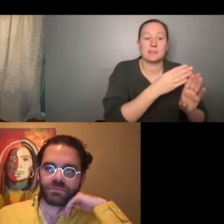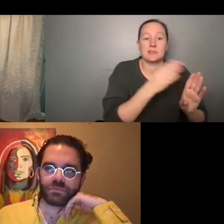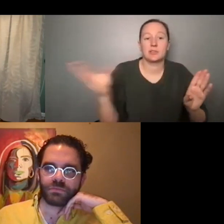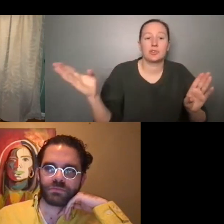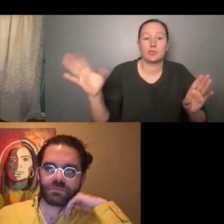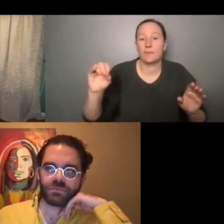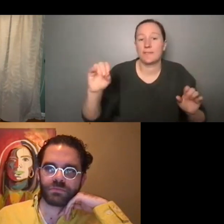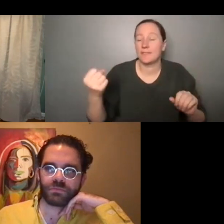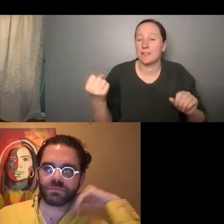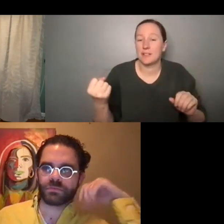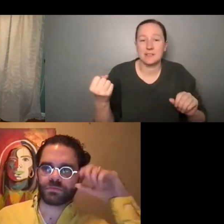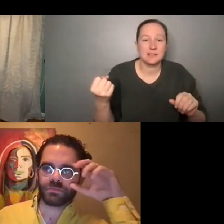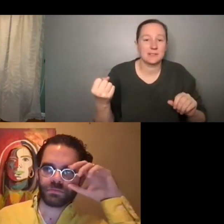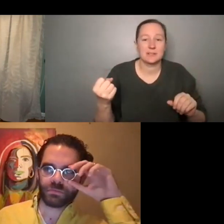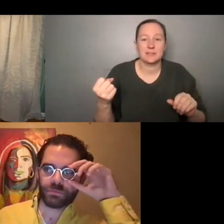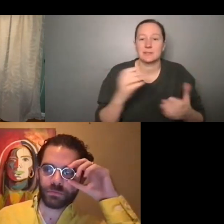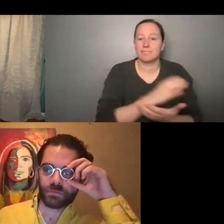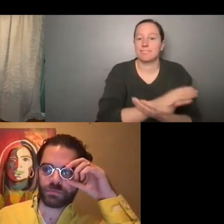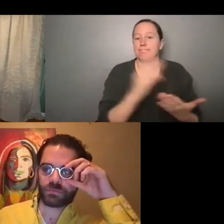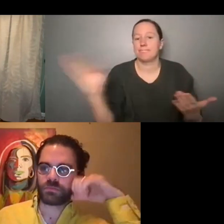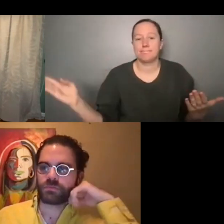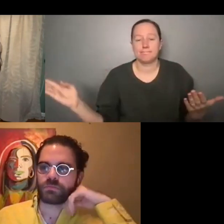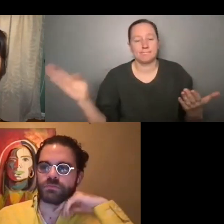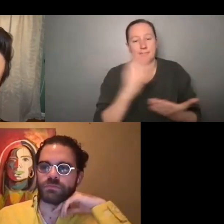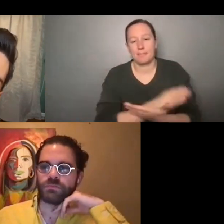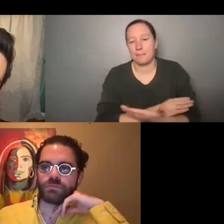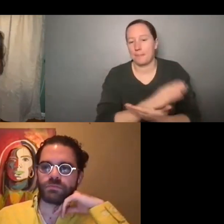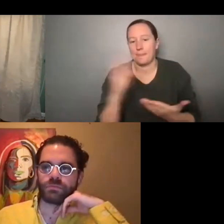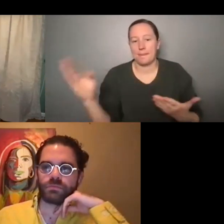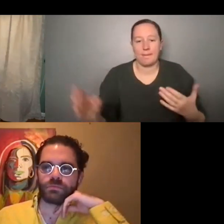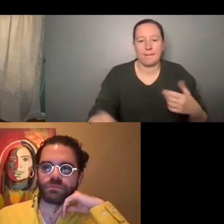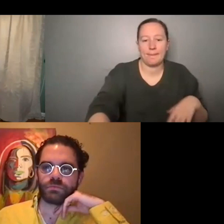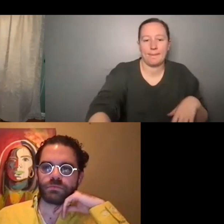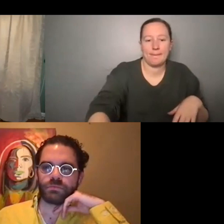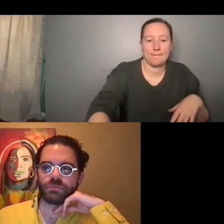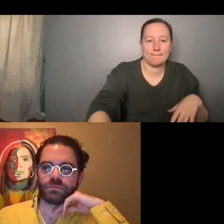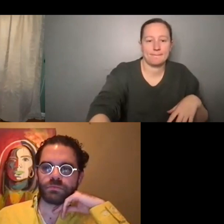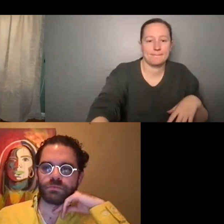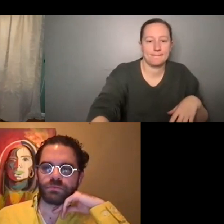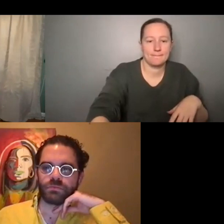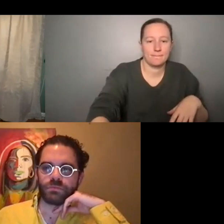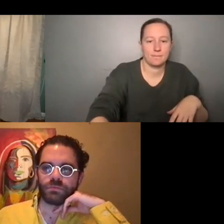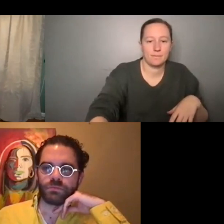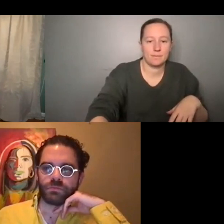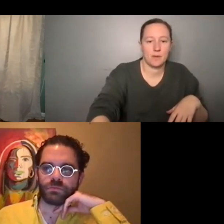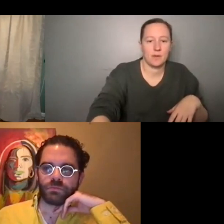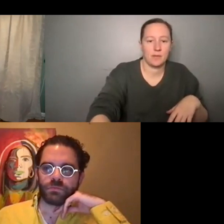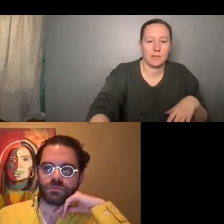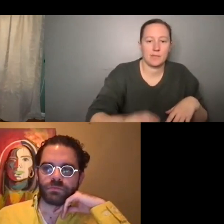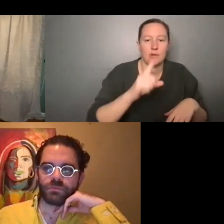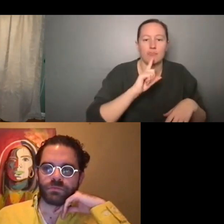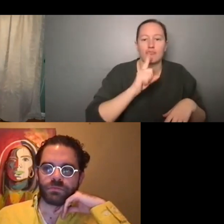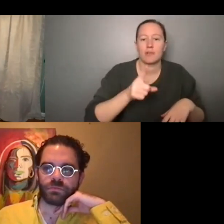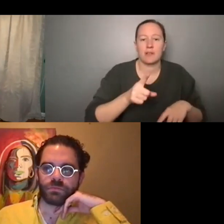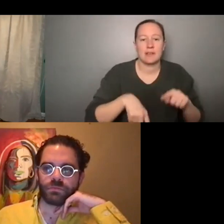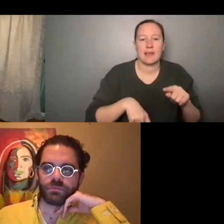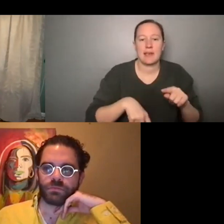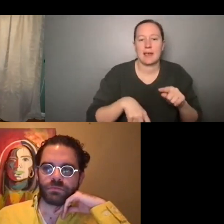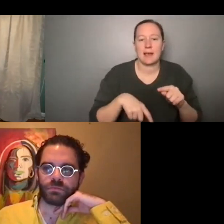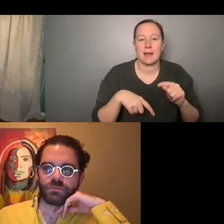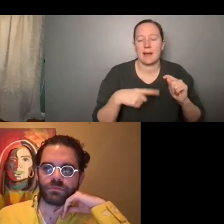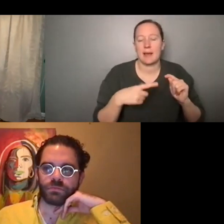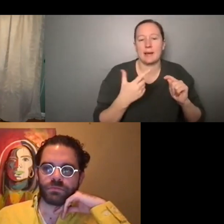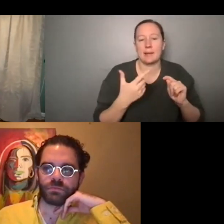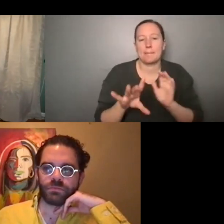in their fifties and everyone in between. Um, it's hard for me to say the average, cause it does vary so